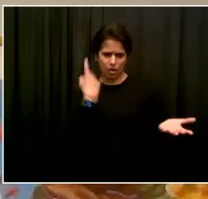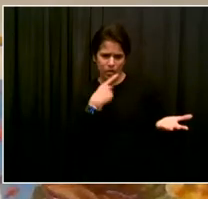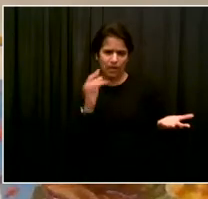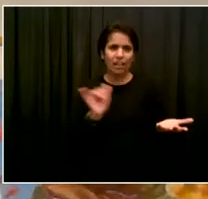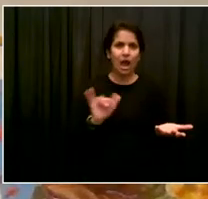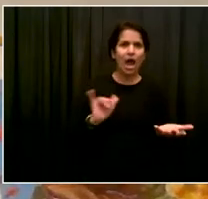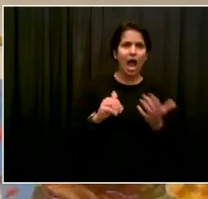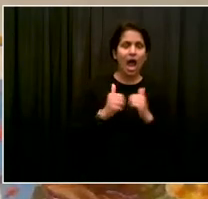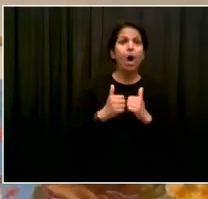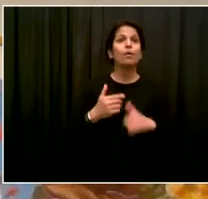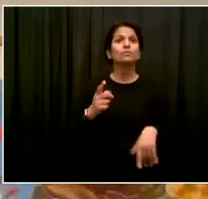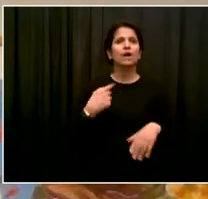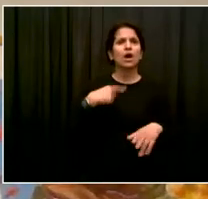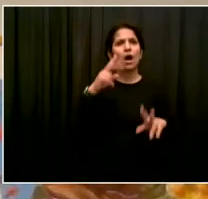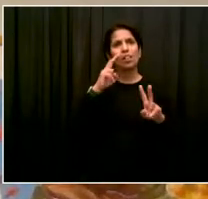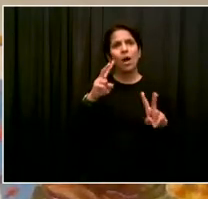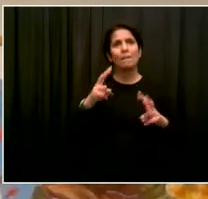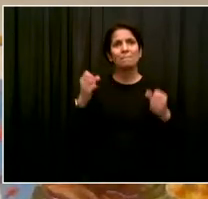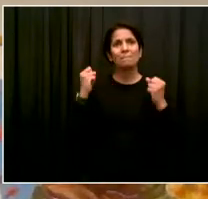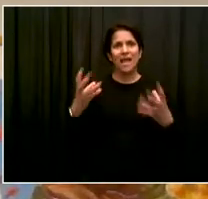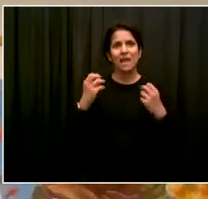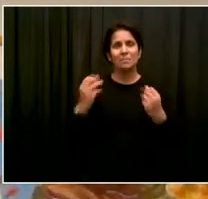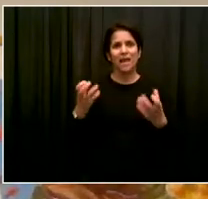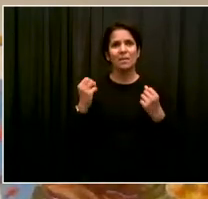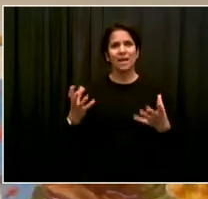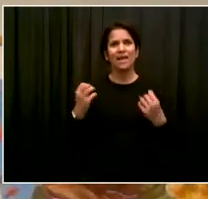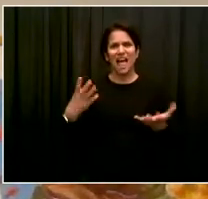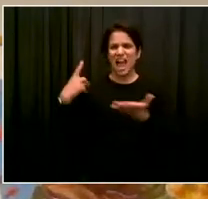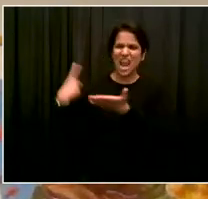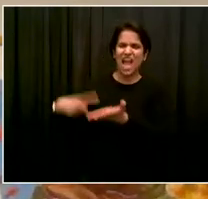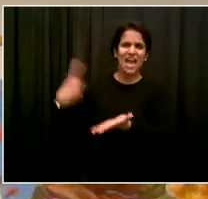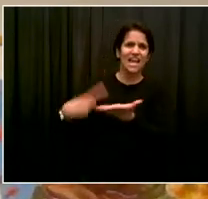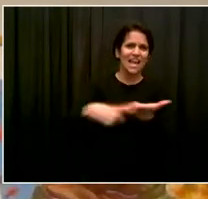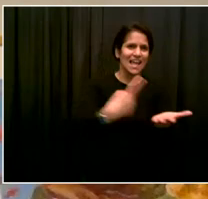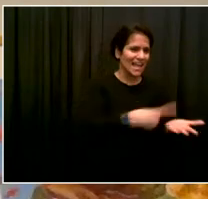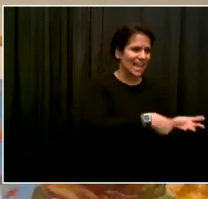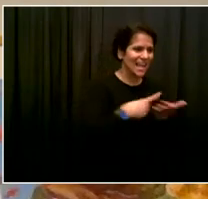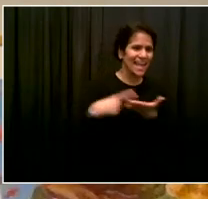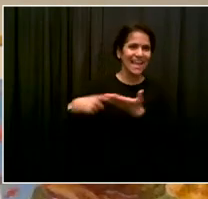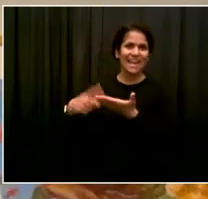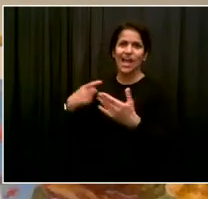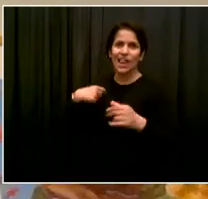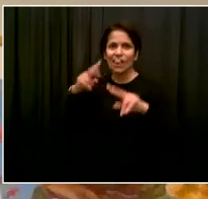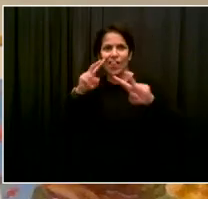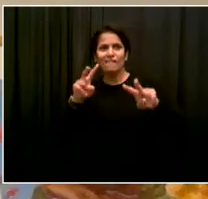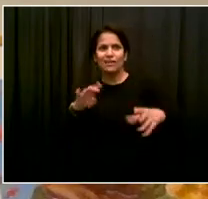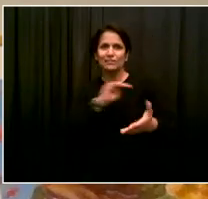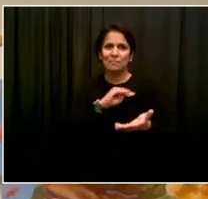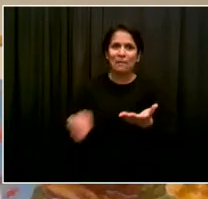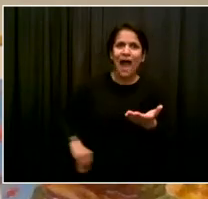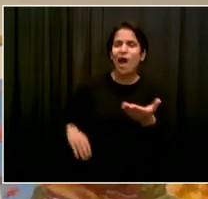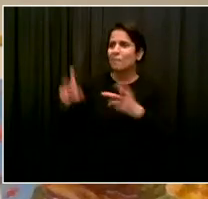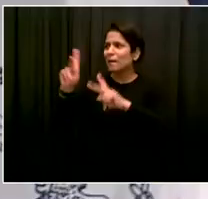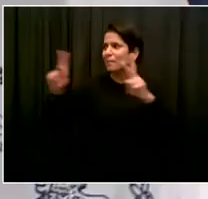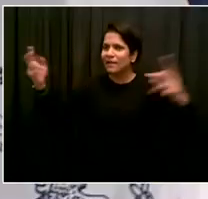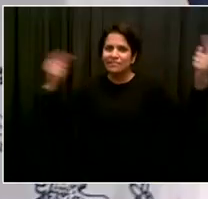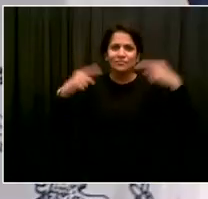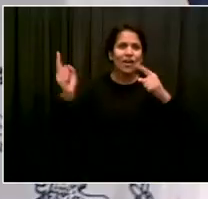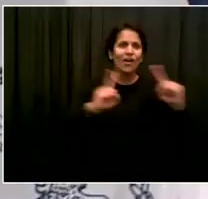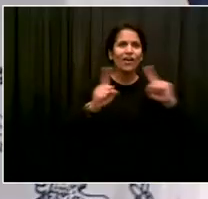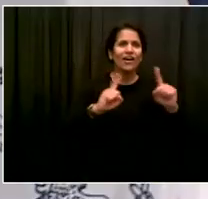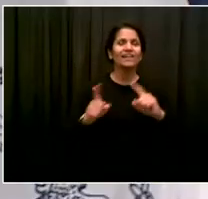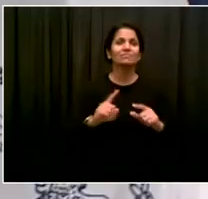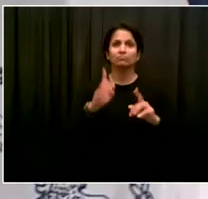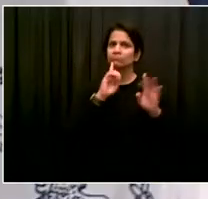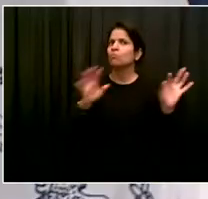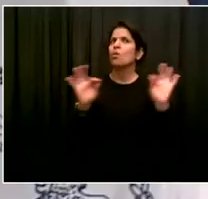more animated conversations with the mayor about that. Because this is this is the most important thing for the city to do right now. And I want to emphasize